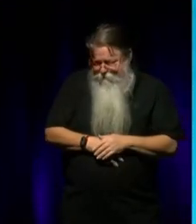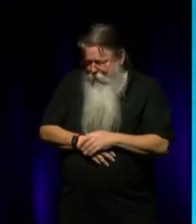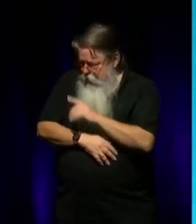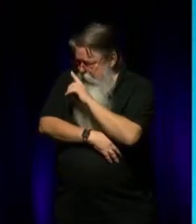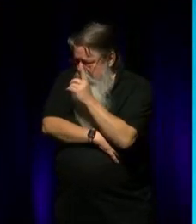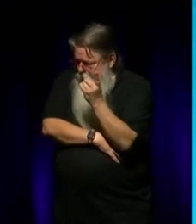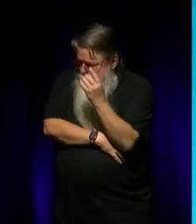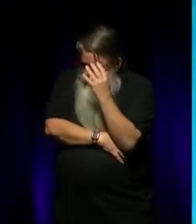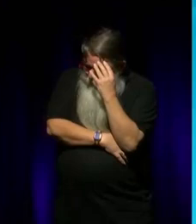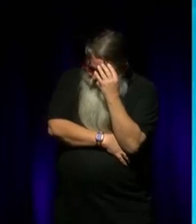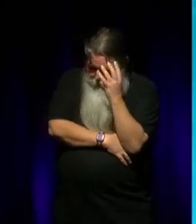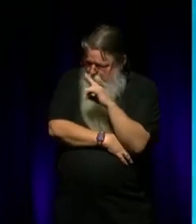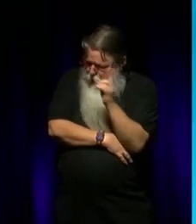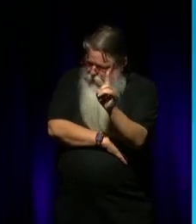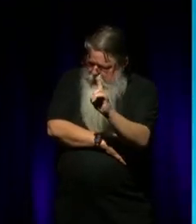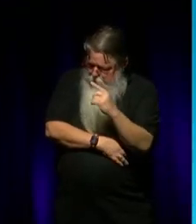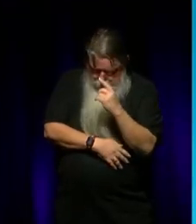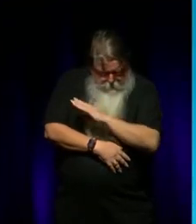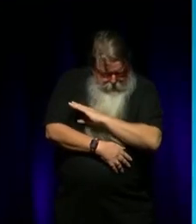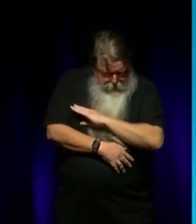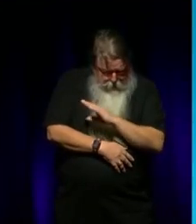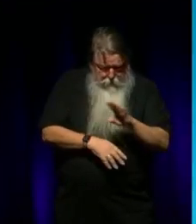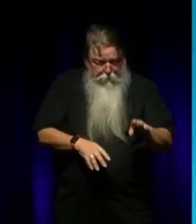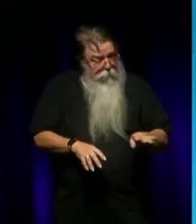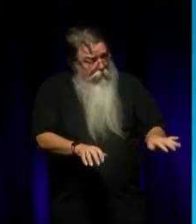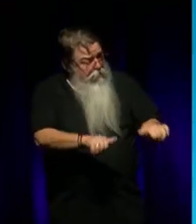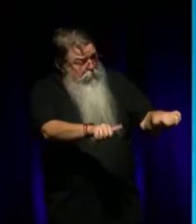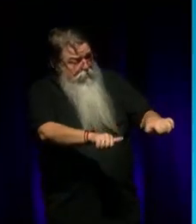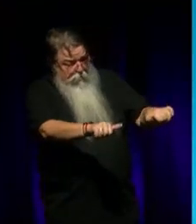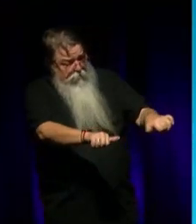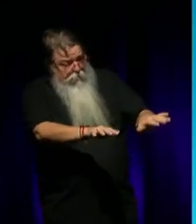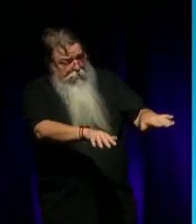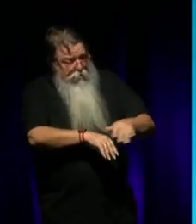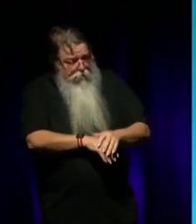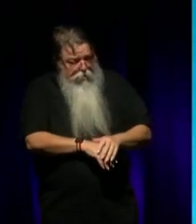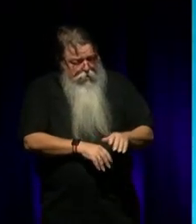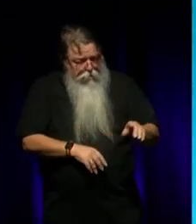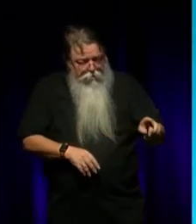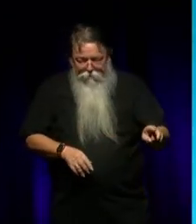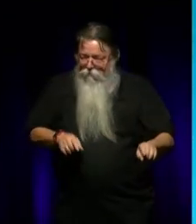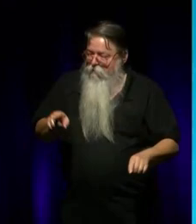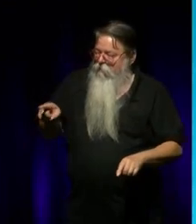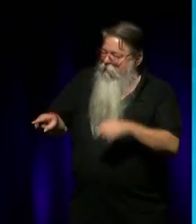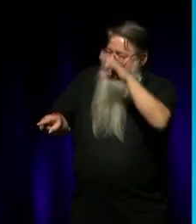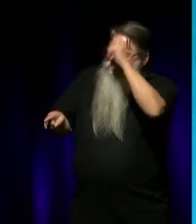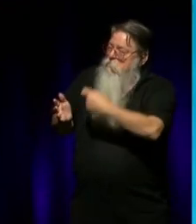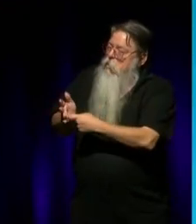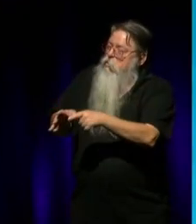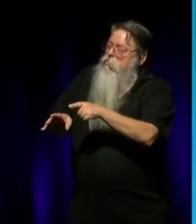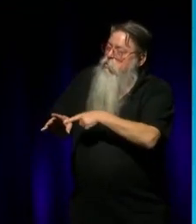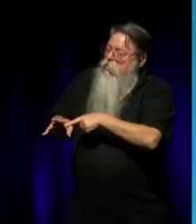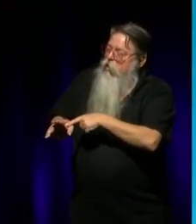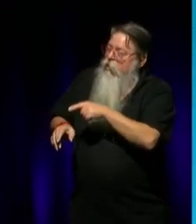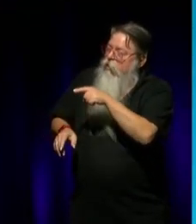today, I'm bogged down. And I'd go, Don't worry, it's all right. And then, you know what would get us through? He'd go, What about that time when Roy Lane? And